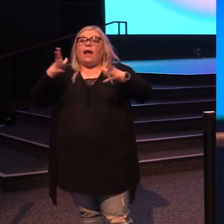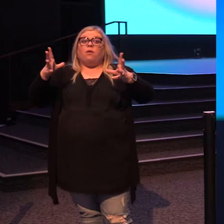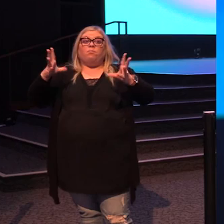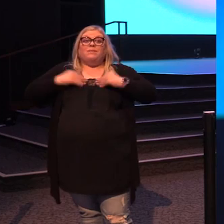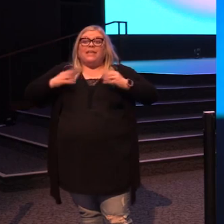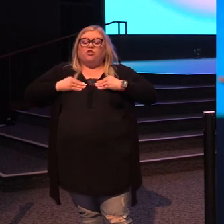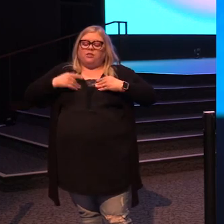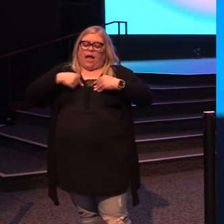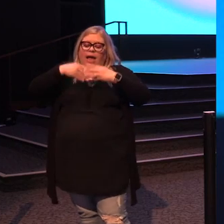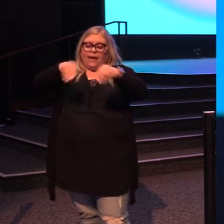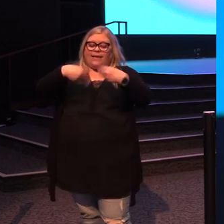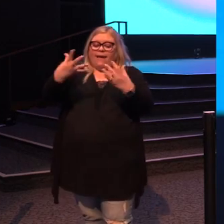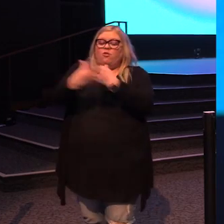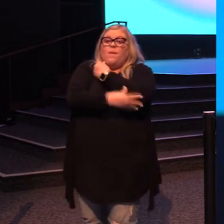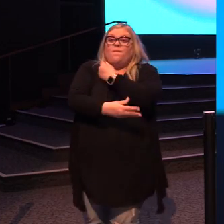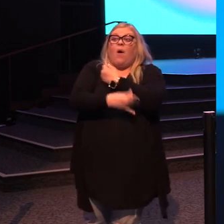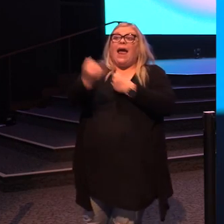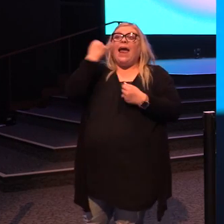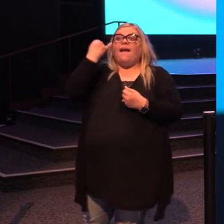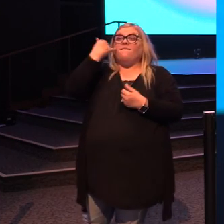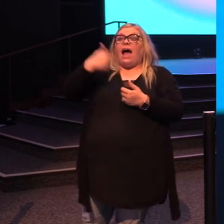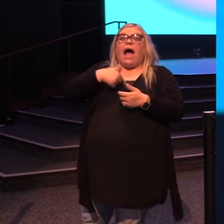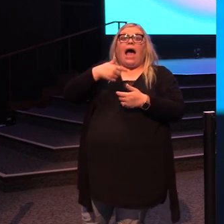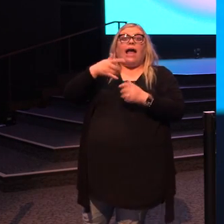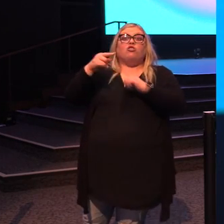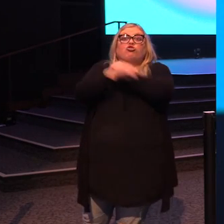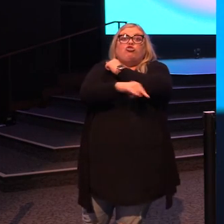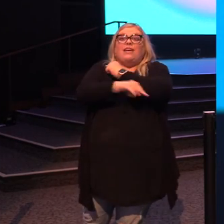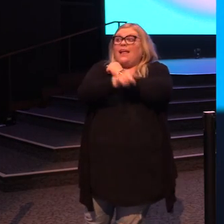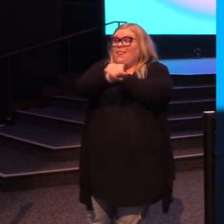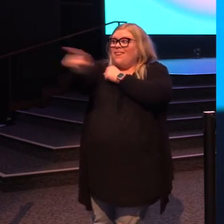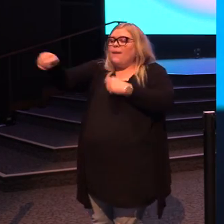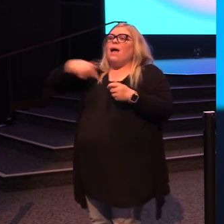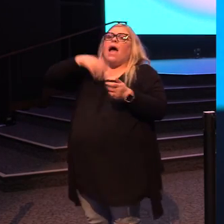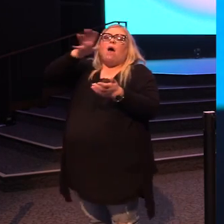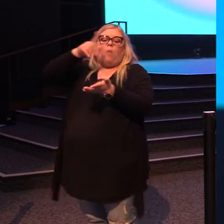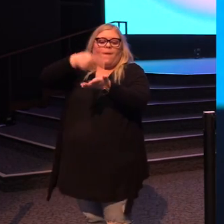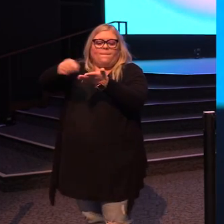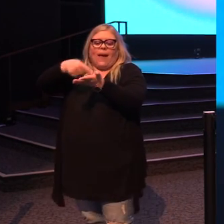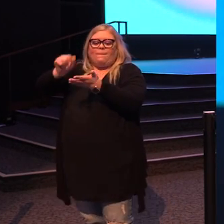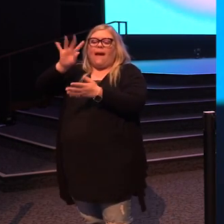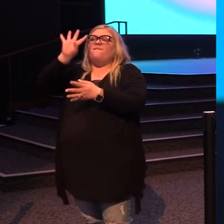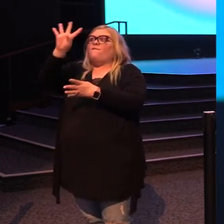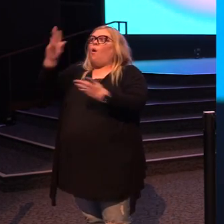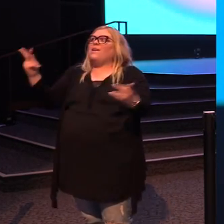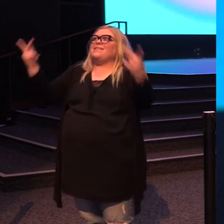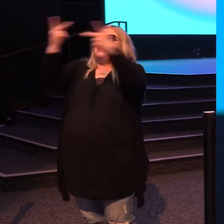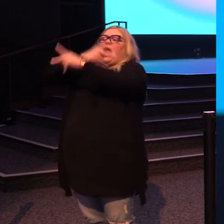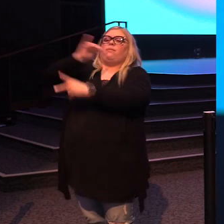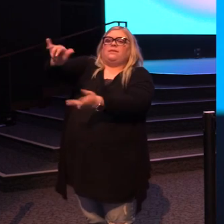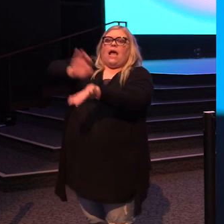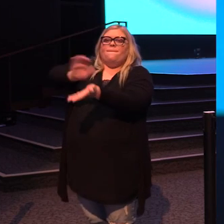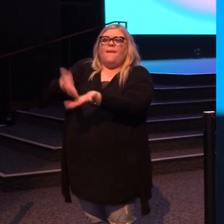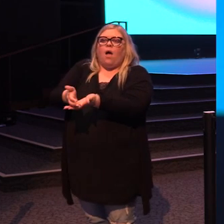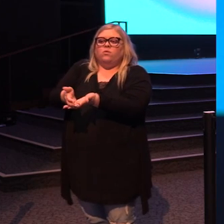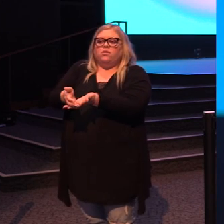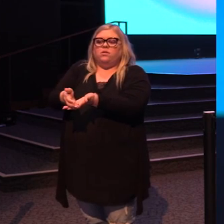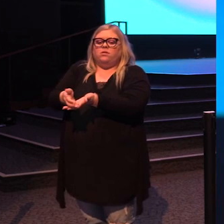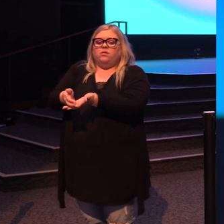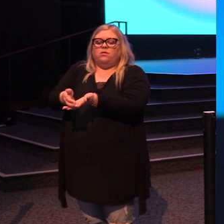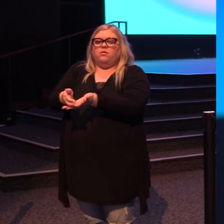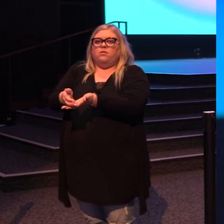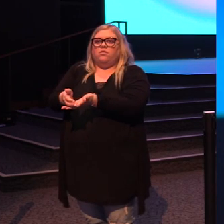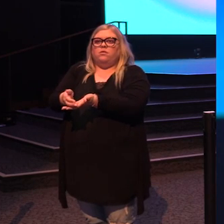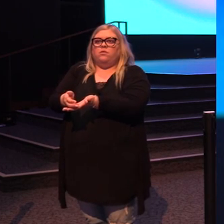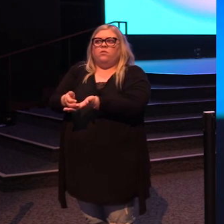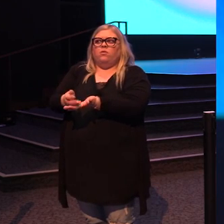poor and if I have cheated anybody out of anything, I will pay back four times the amount. What's